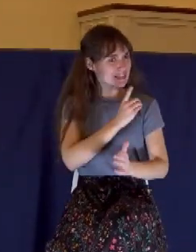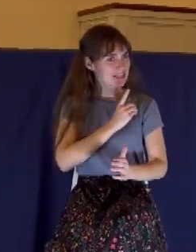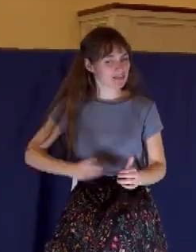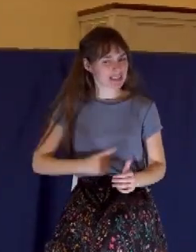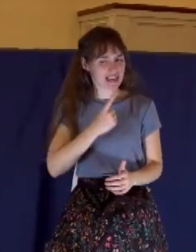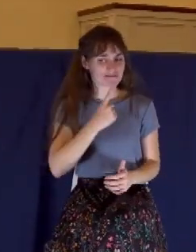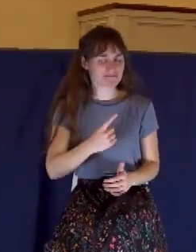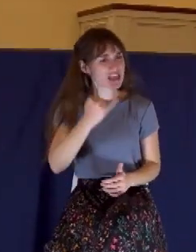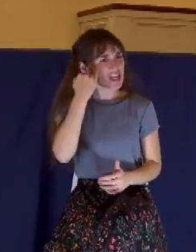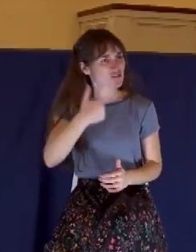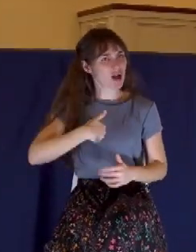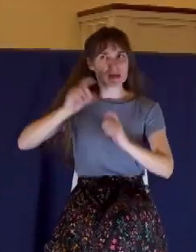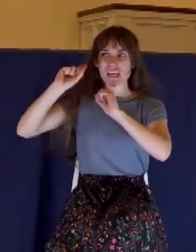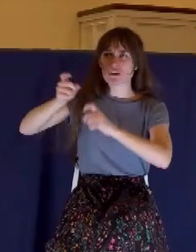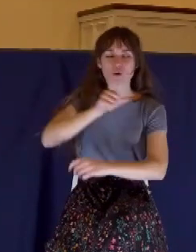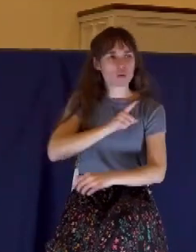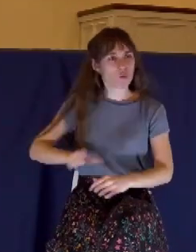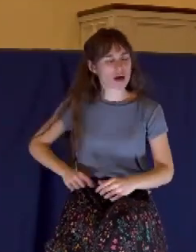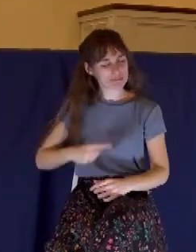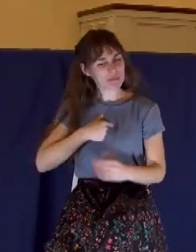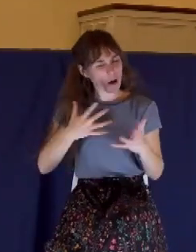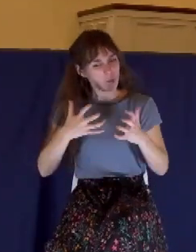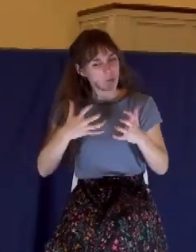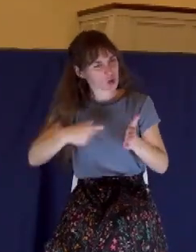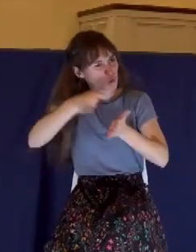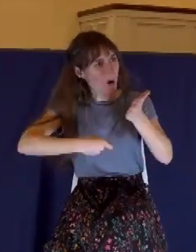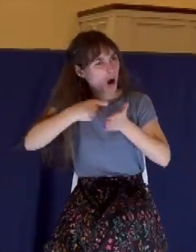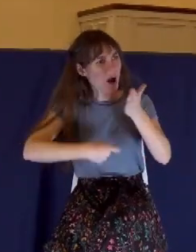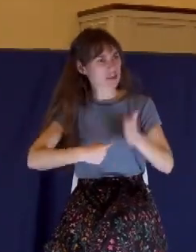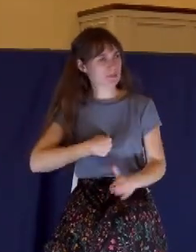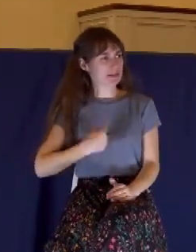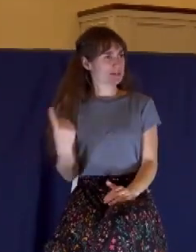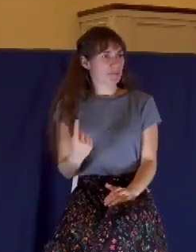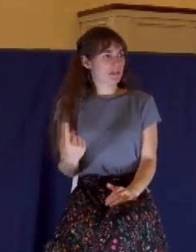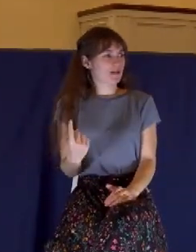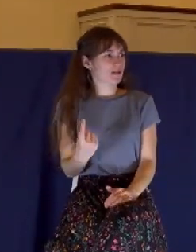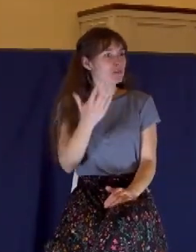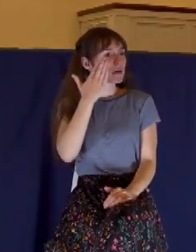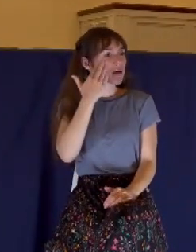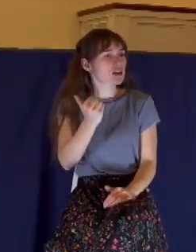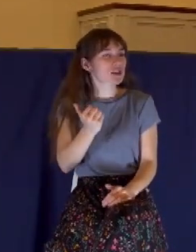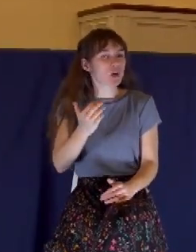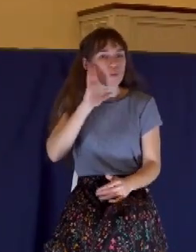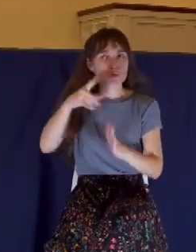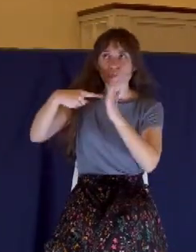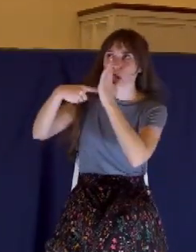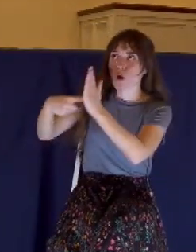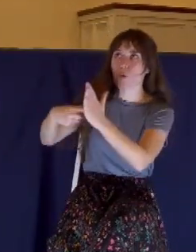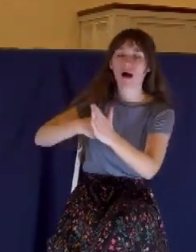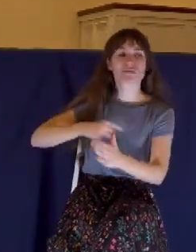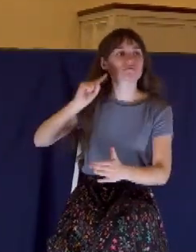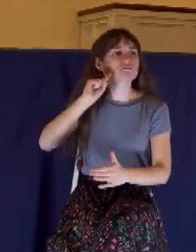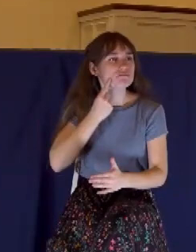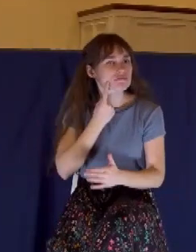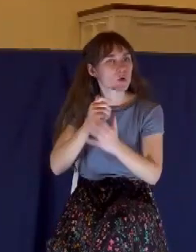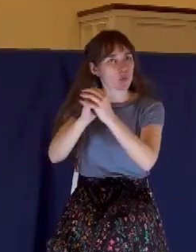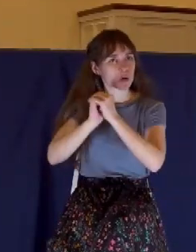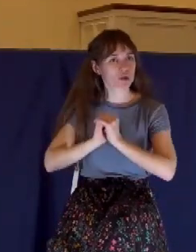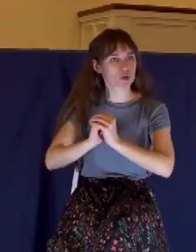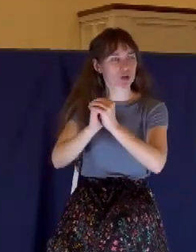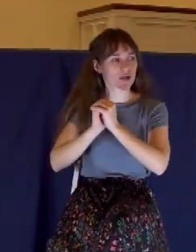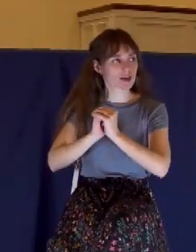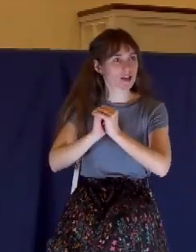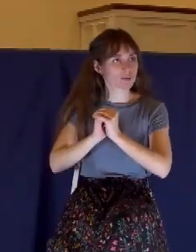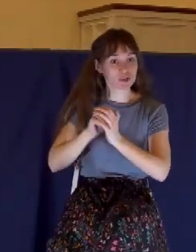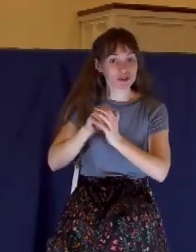whatever I give to God to cost me something because that shows the magnitude of my worship. Here this woman gives this,